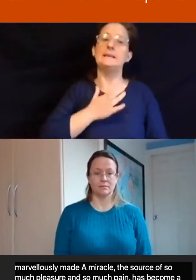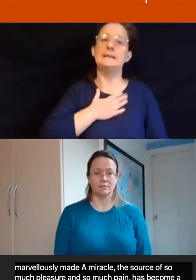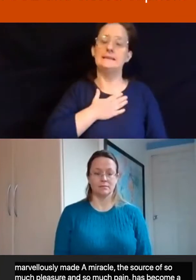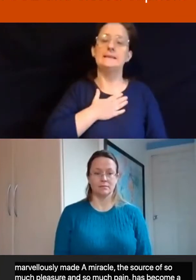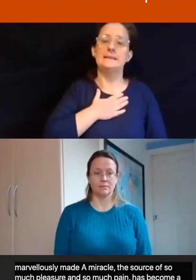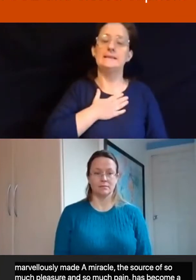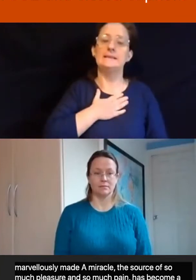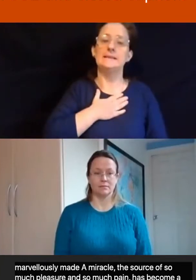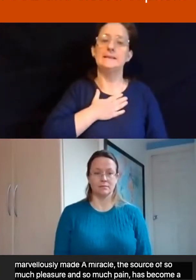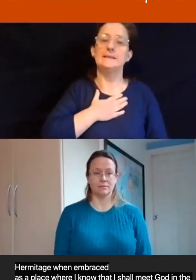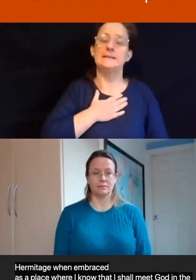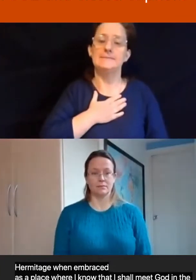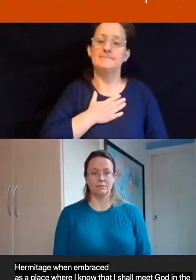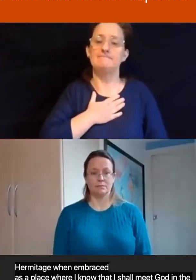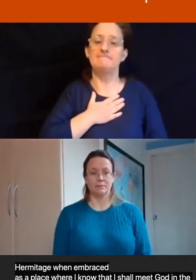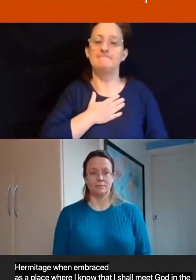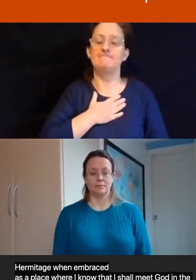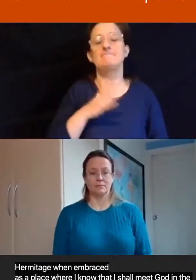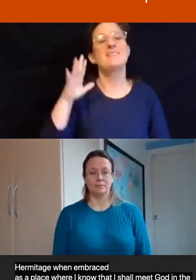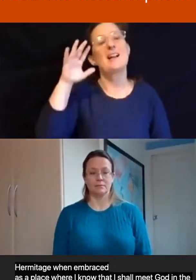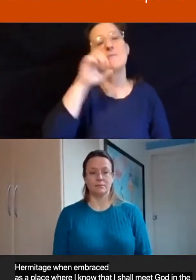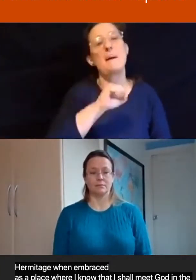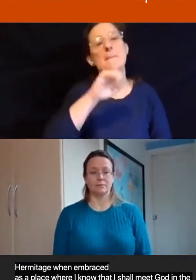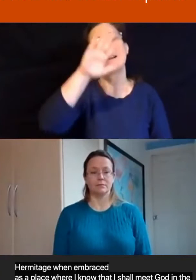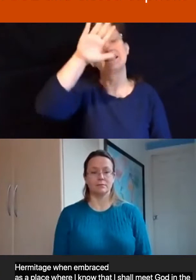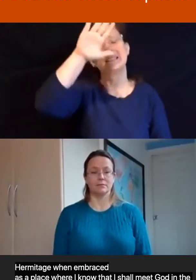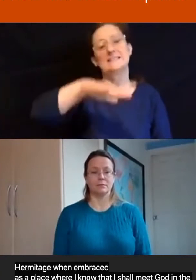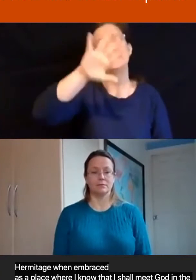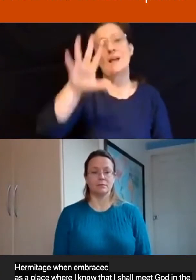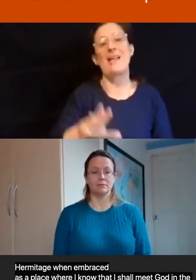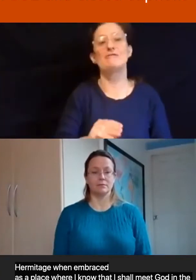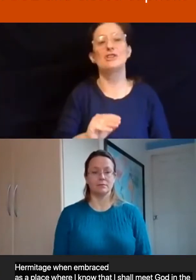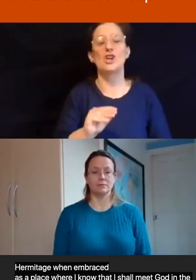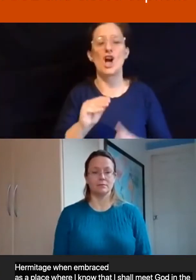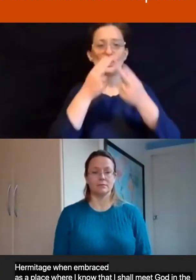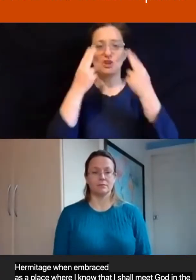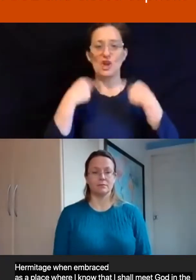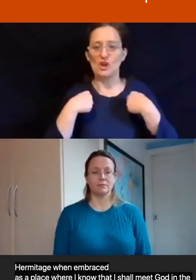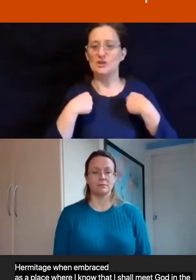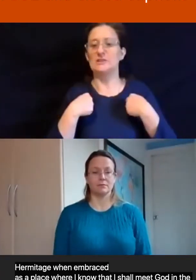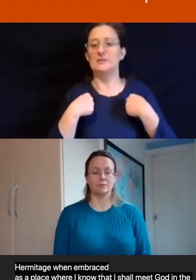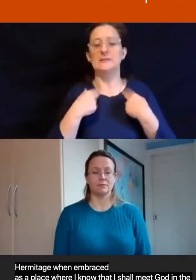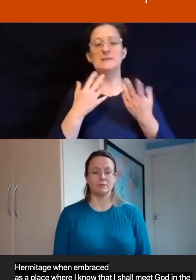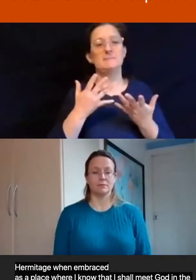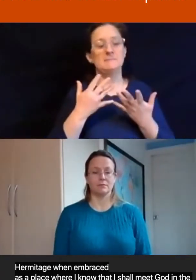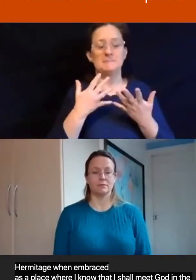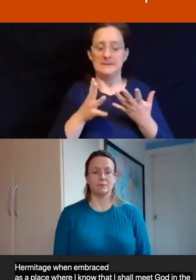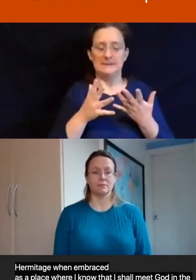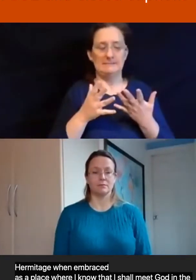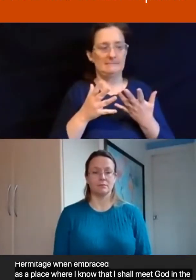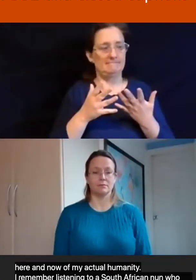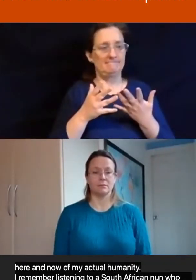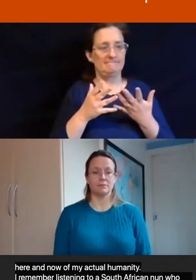I remember listening to a South African nun who carried significant worldwide responsibility in her